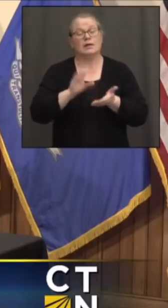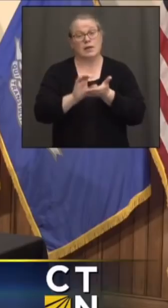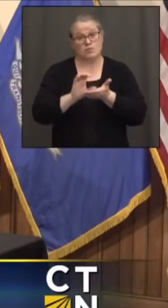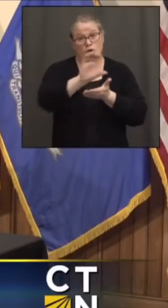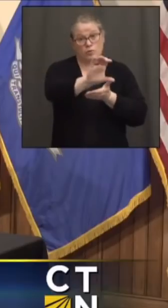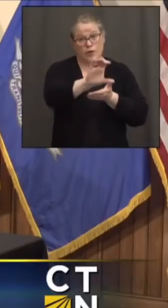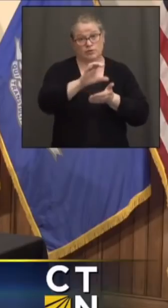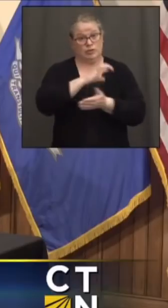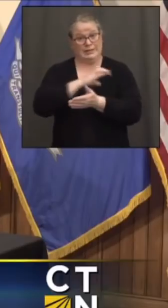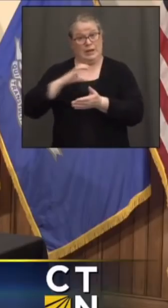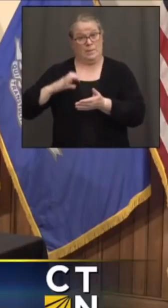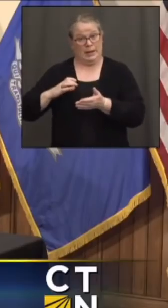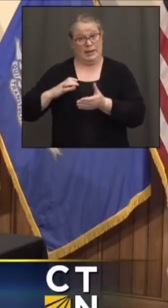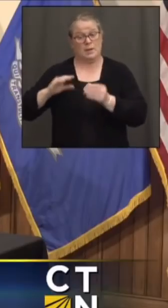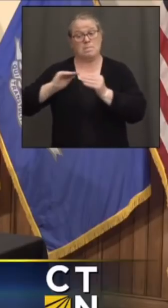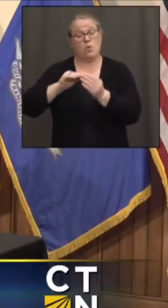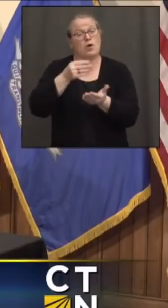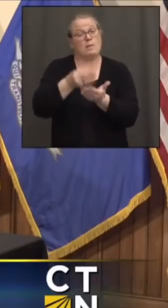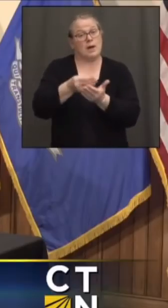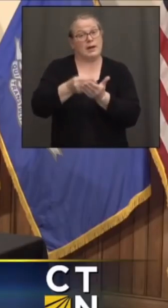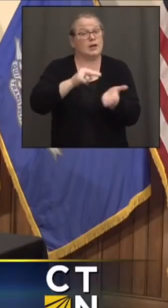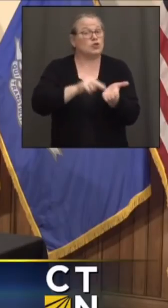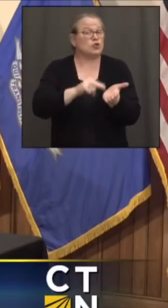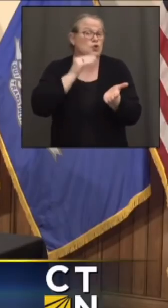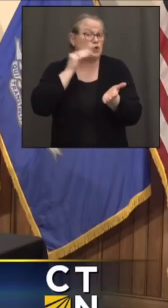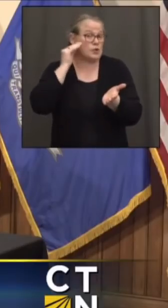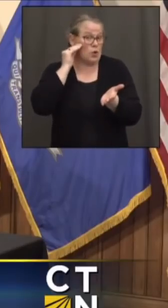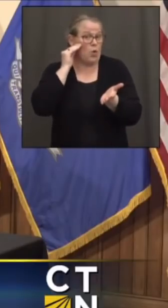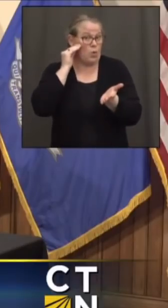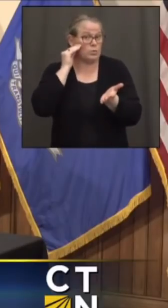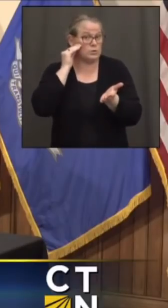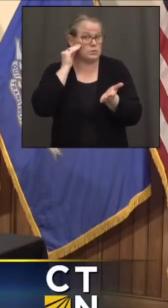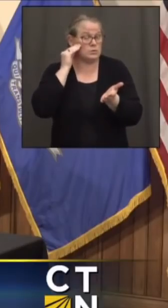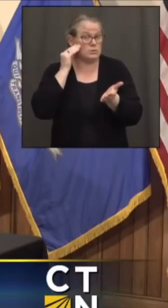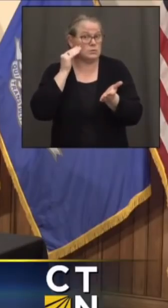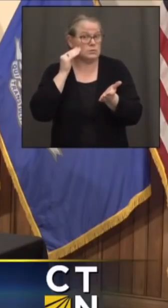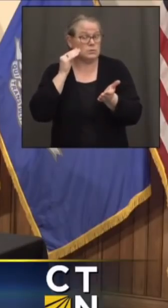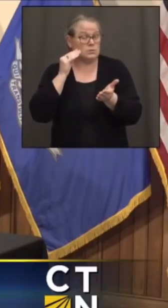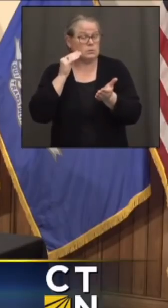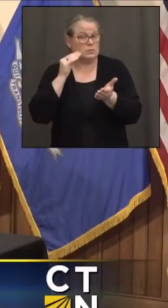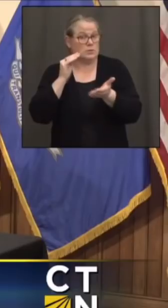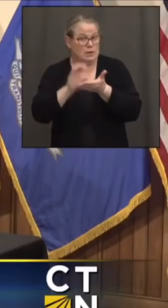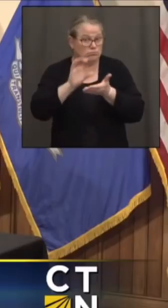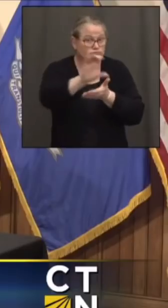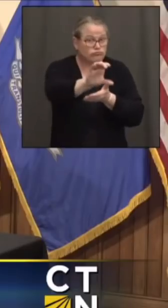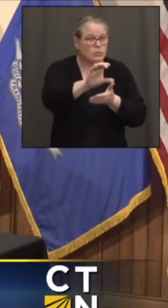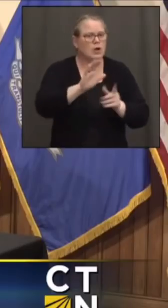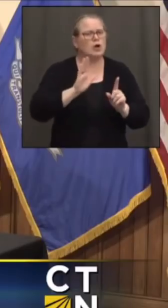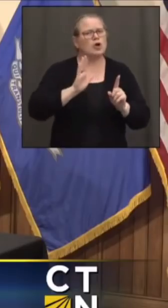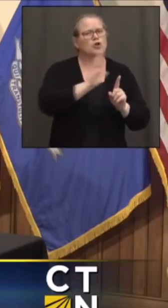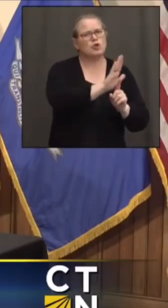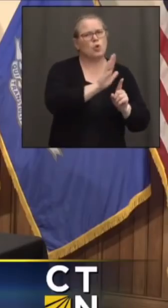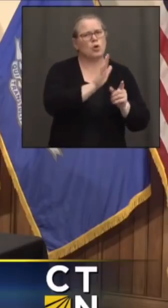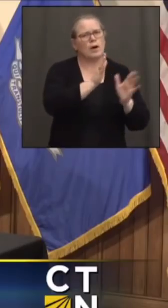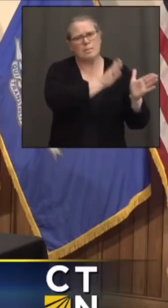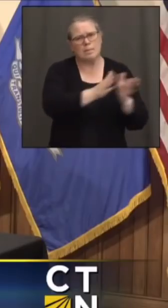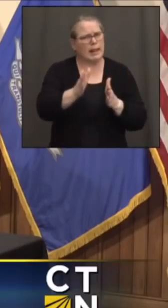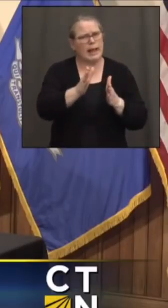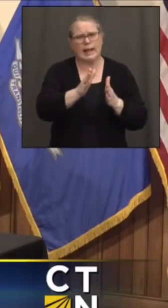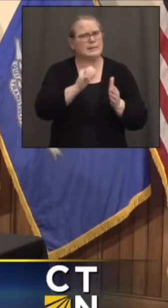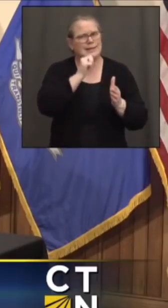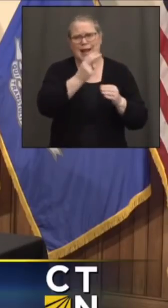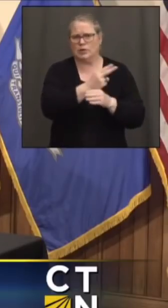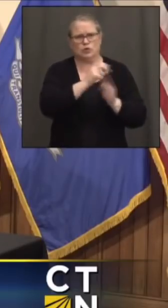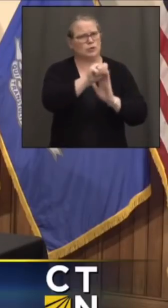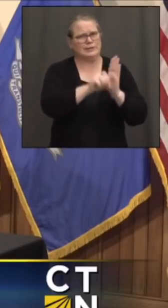into nursing homes in the coming biennium. Yours did not. We're still waiting for the Appropriations Committee's